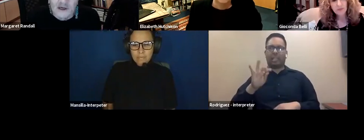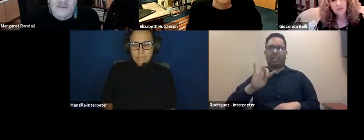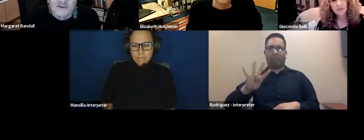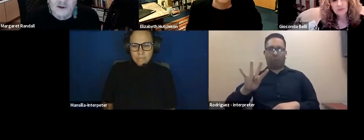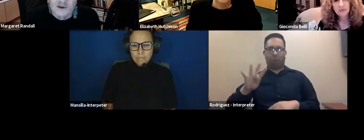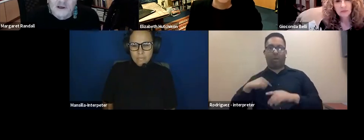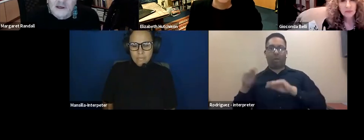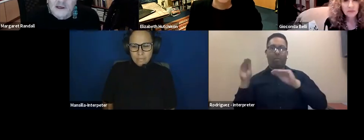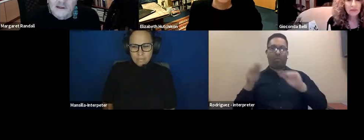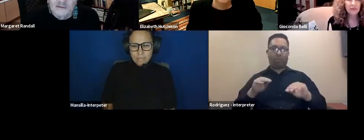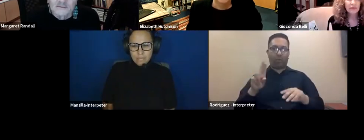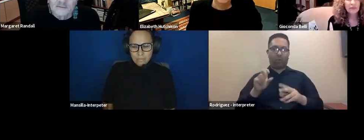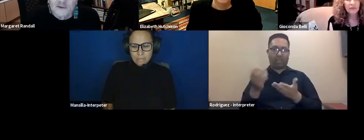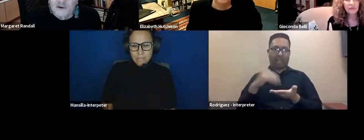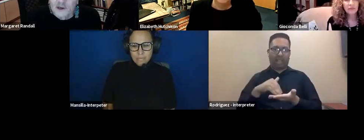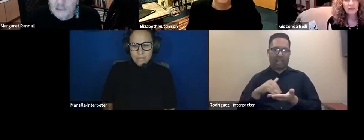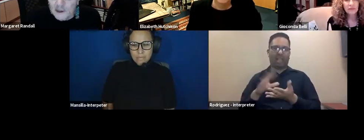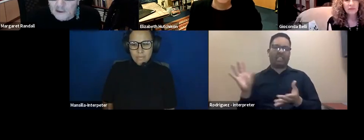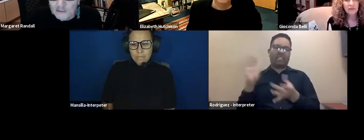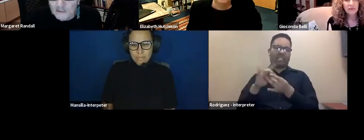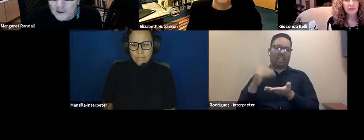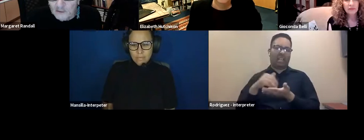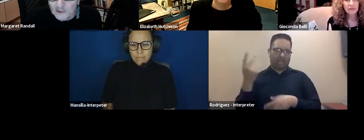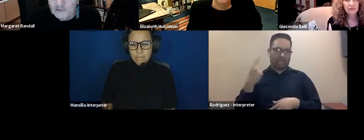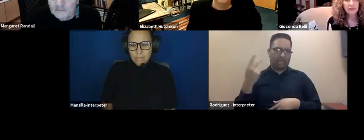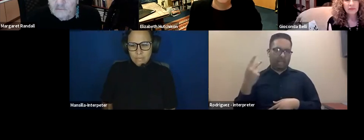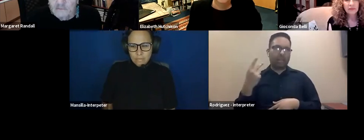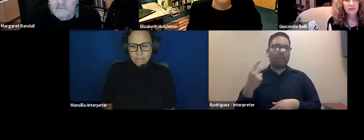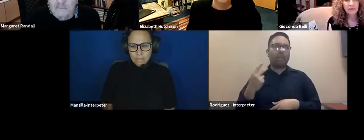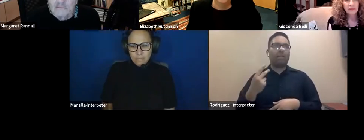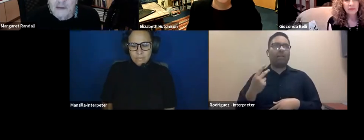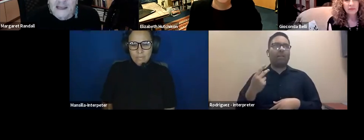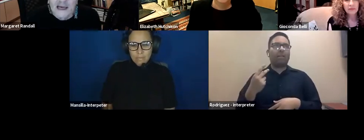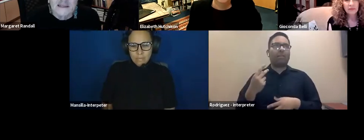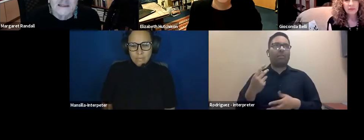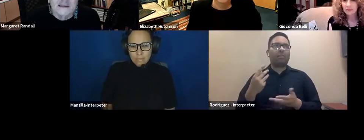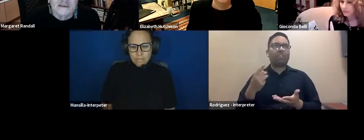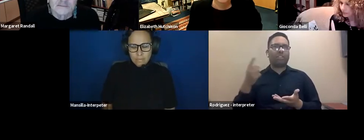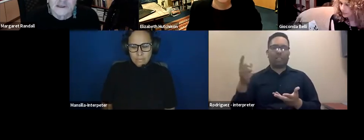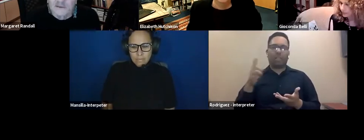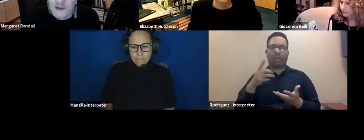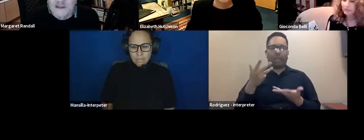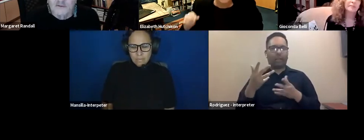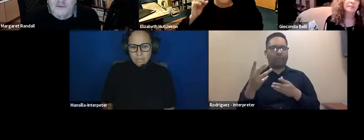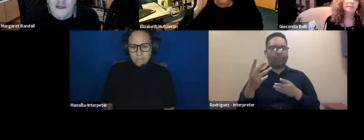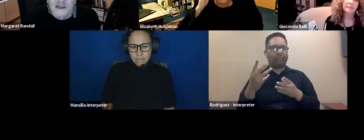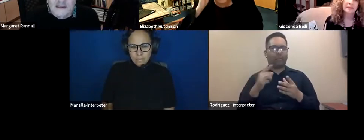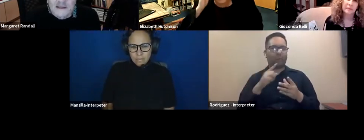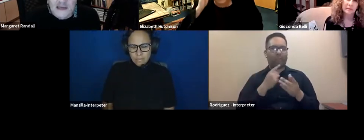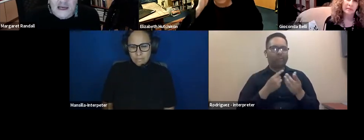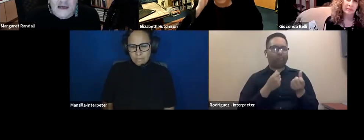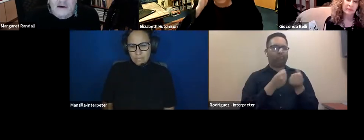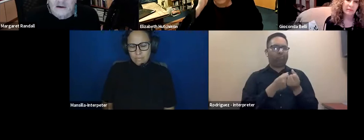several times for, for my case, in defense of my